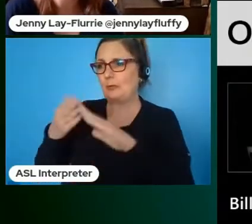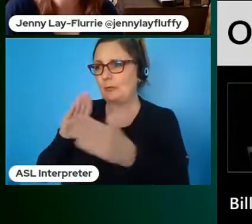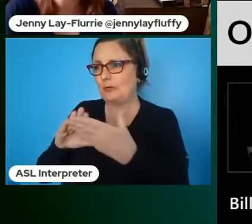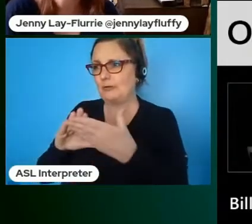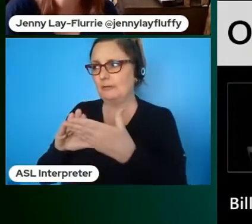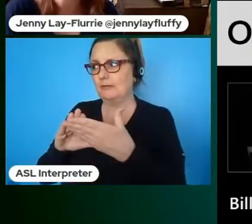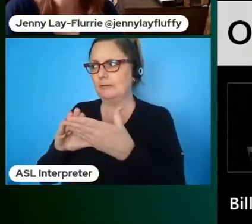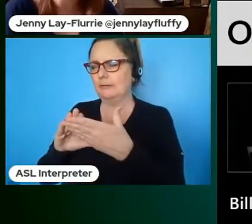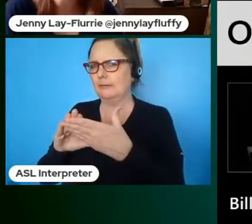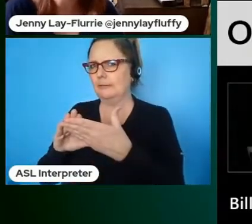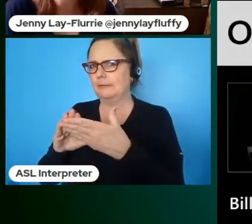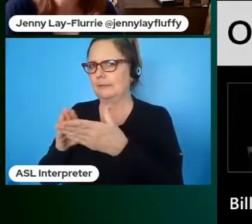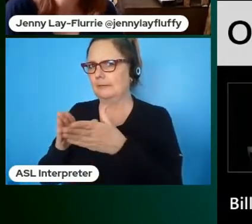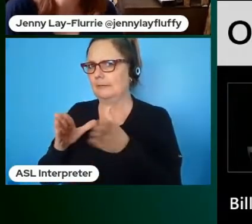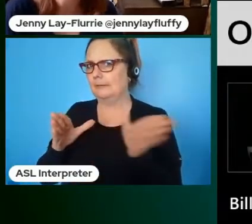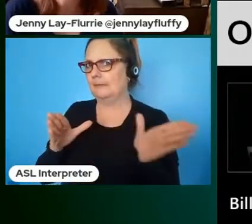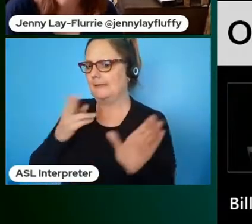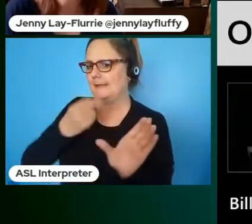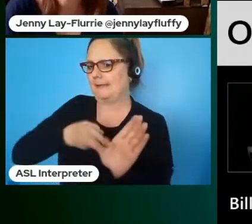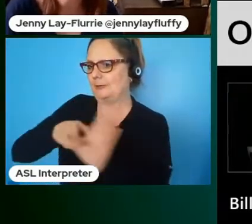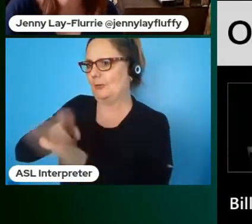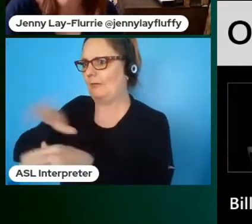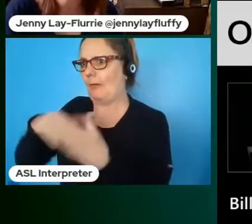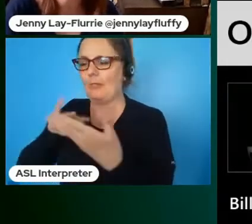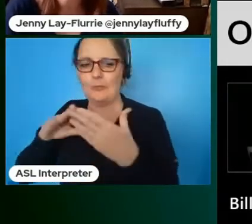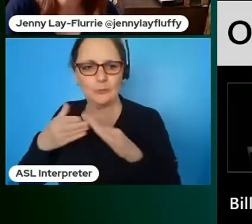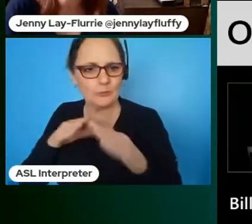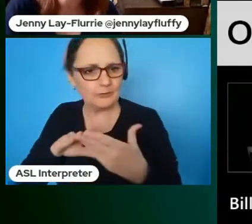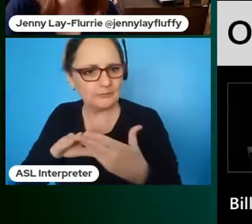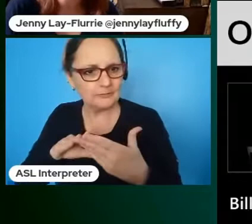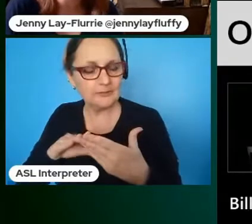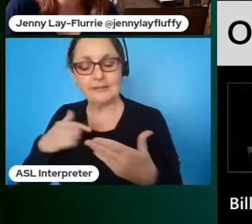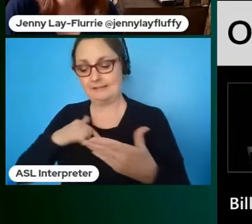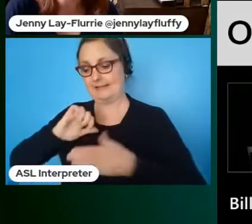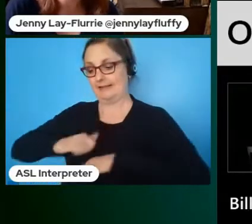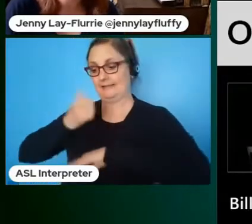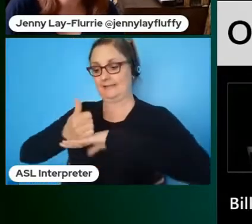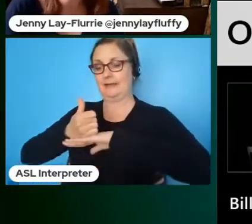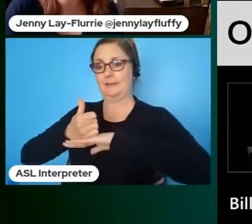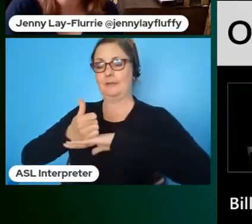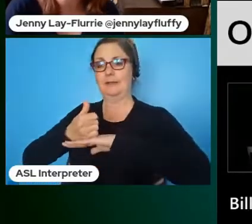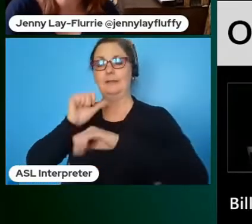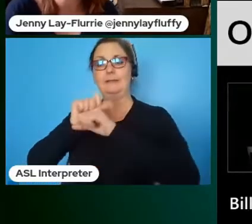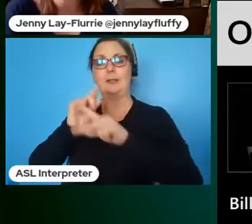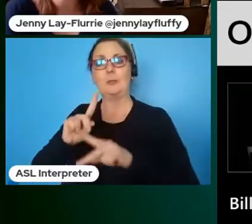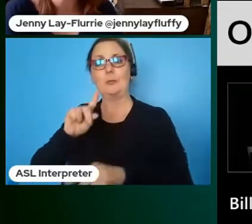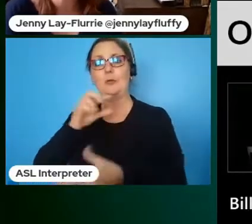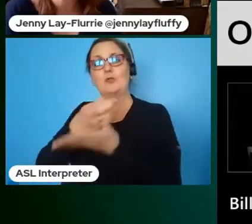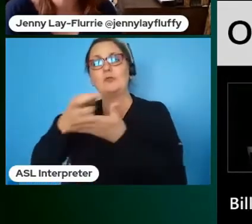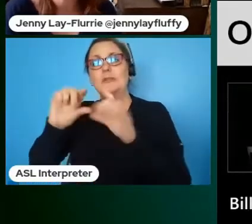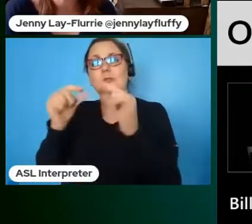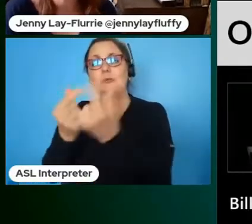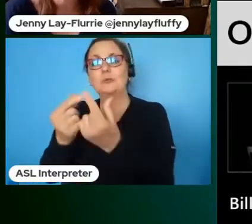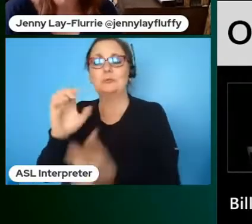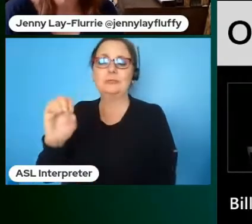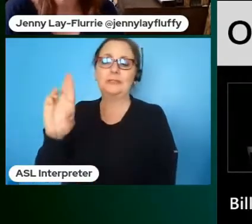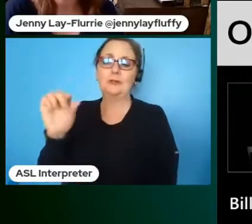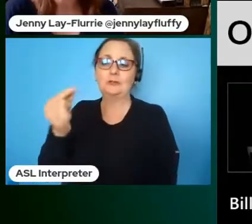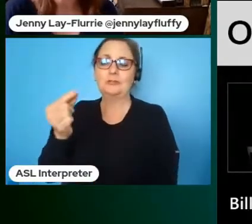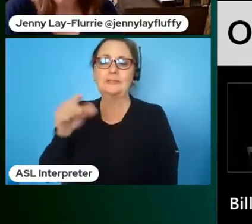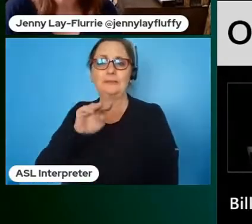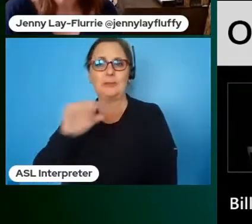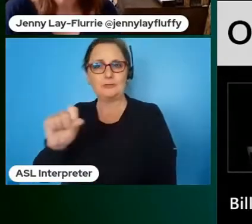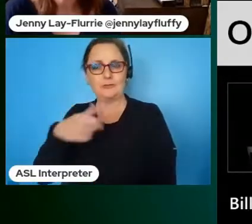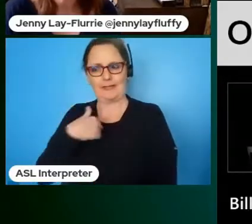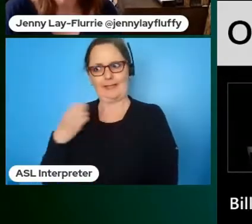create the disability employee resource group at microsoft which i then had the honor of chairing for 10 years in